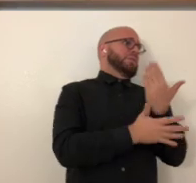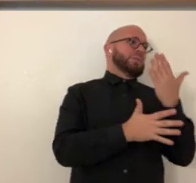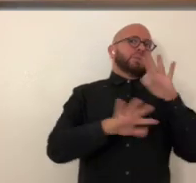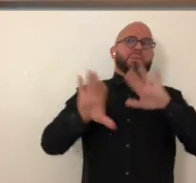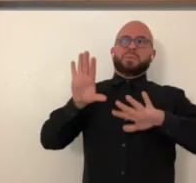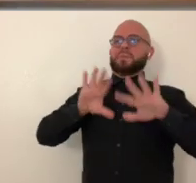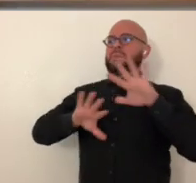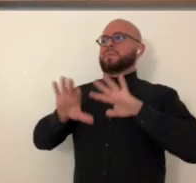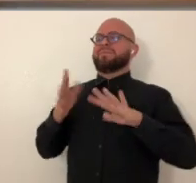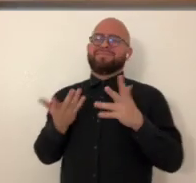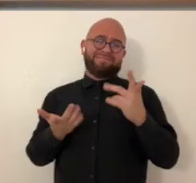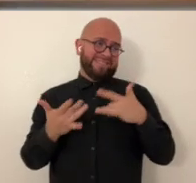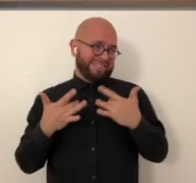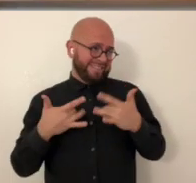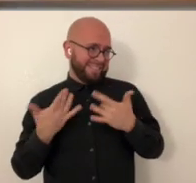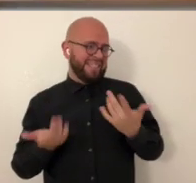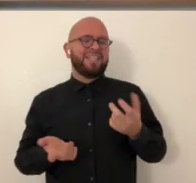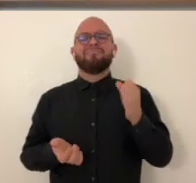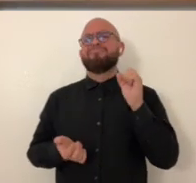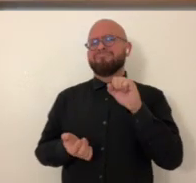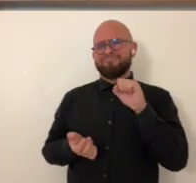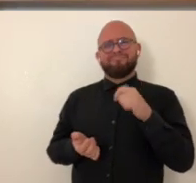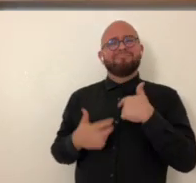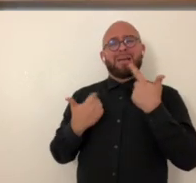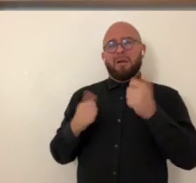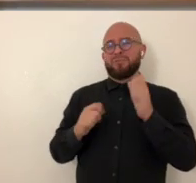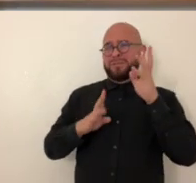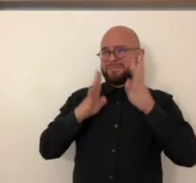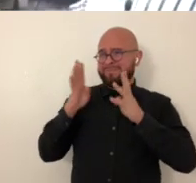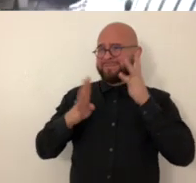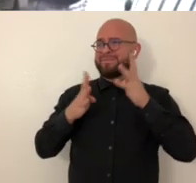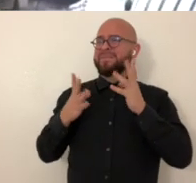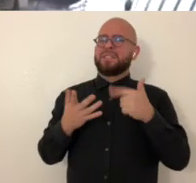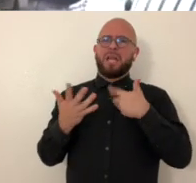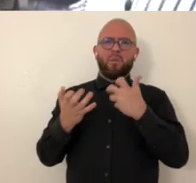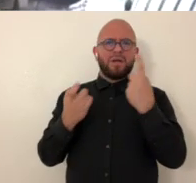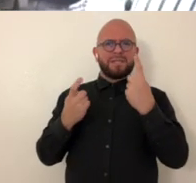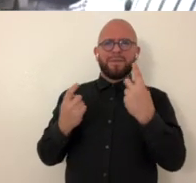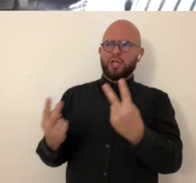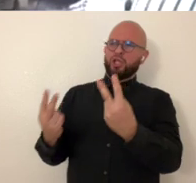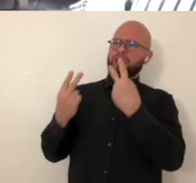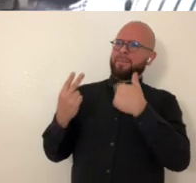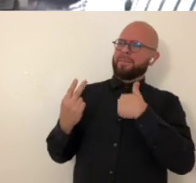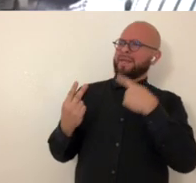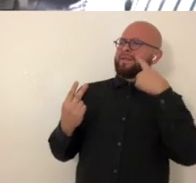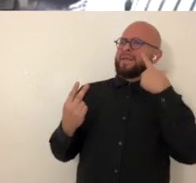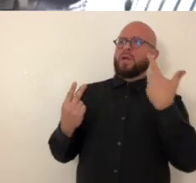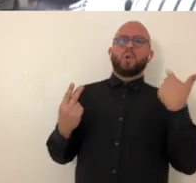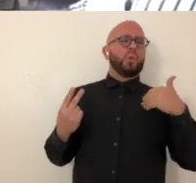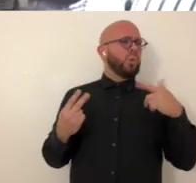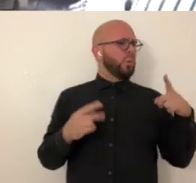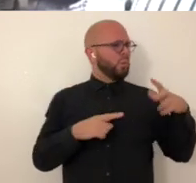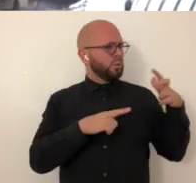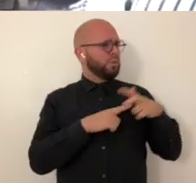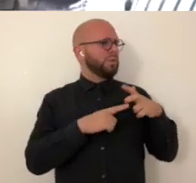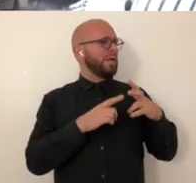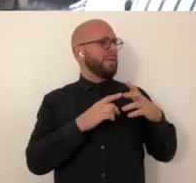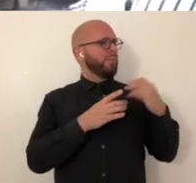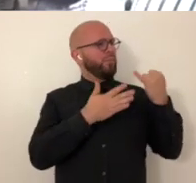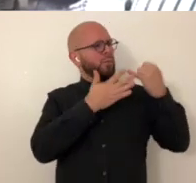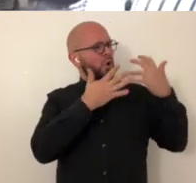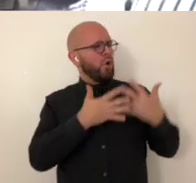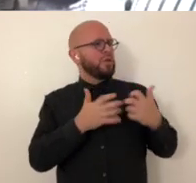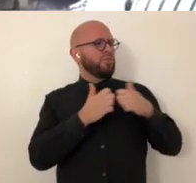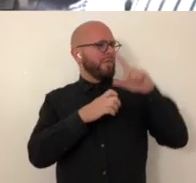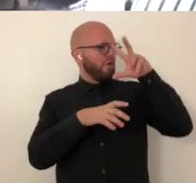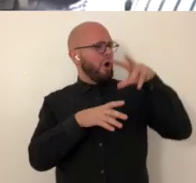always be in flux and new things in process for sure i really try i'm trying to be an innovator in that space try to be known as